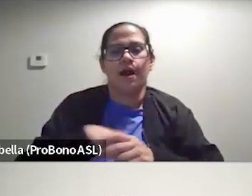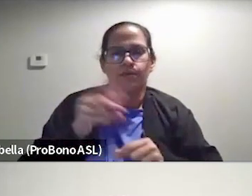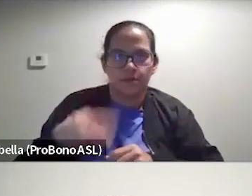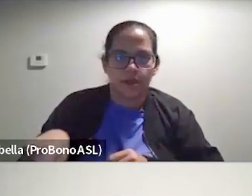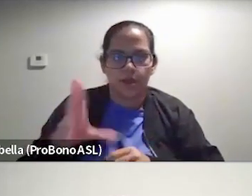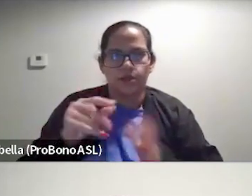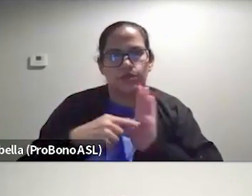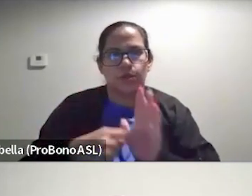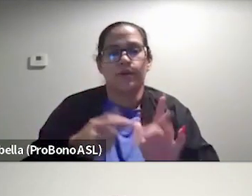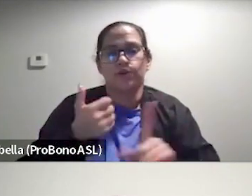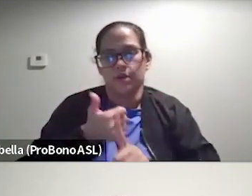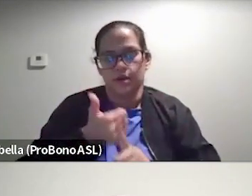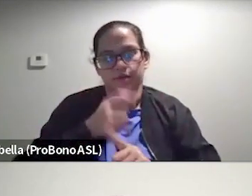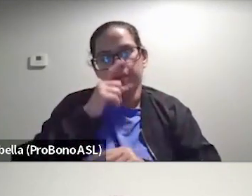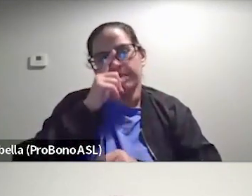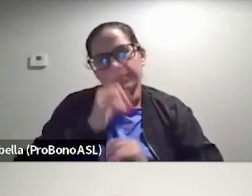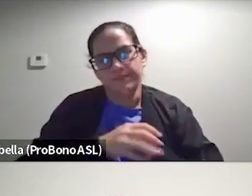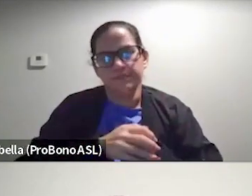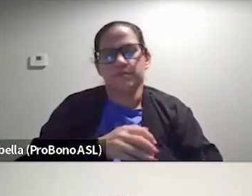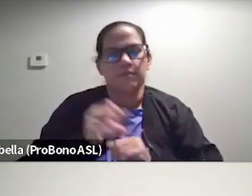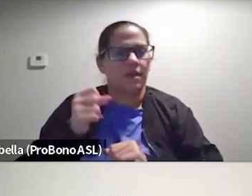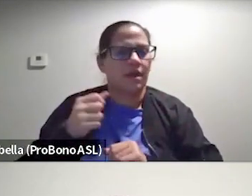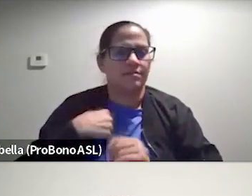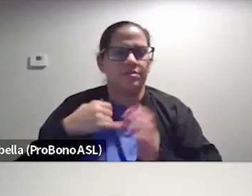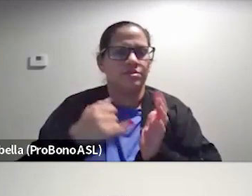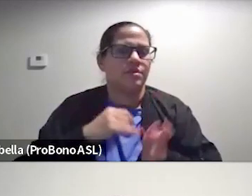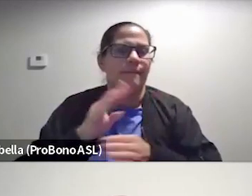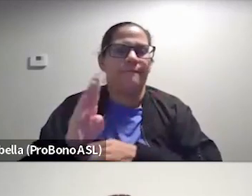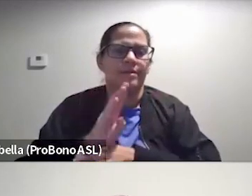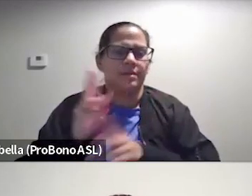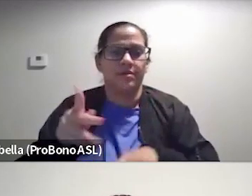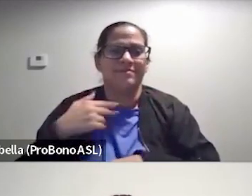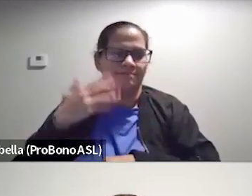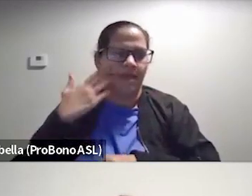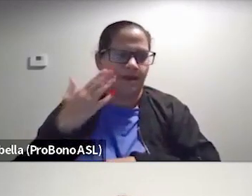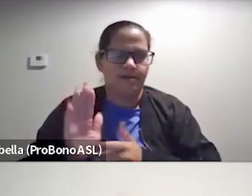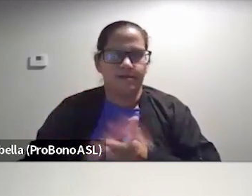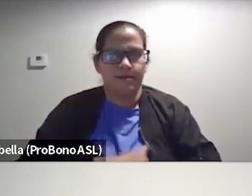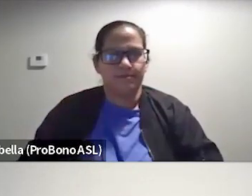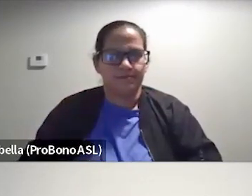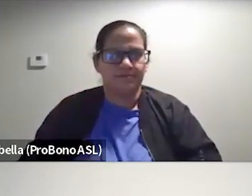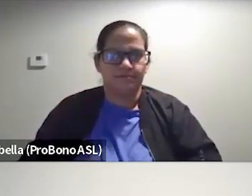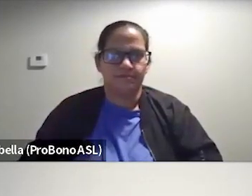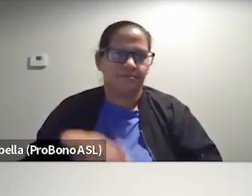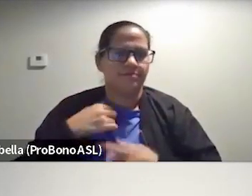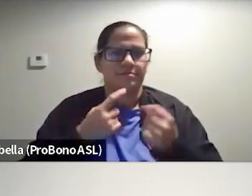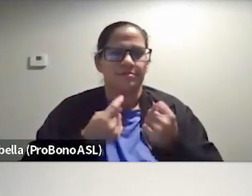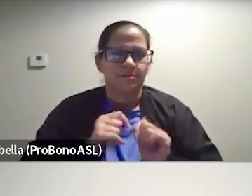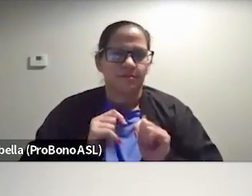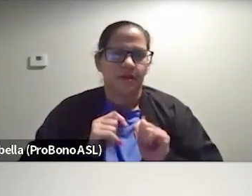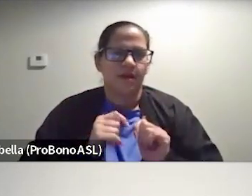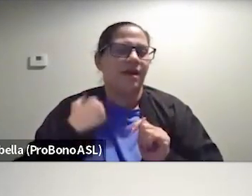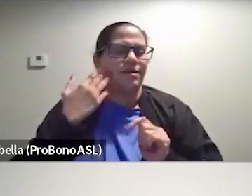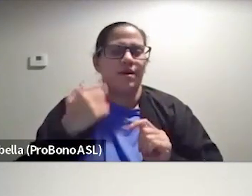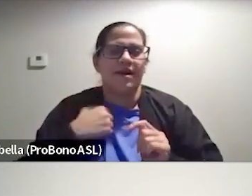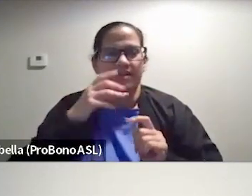yourself. Yeah. I'm just a goofy person. I don't know. I just try. I don't